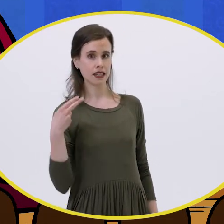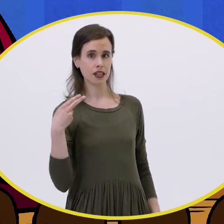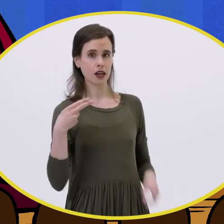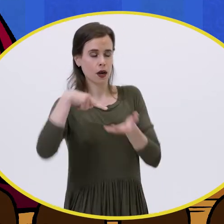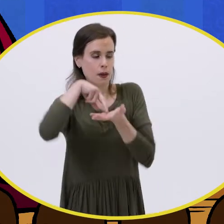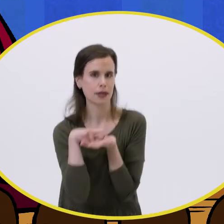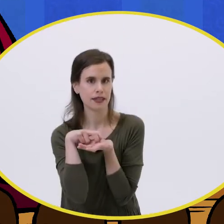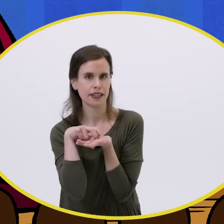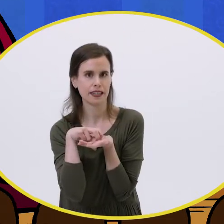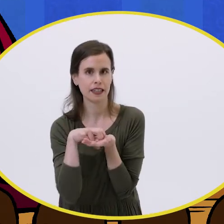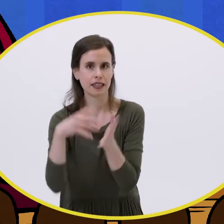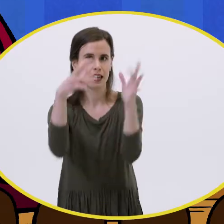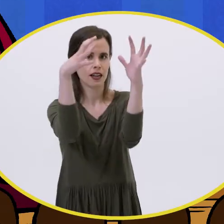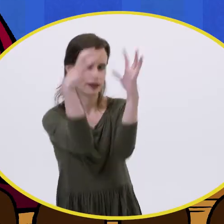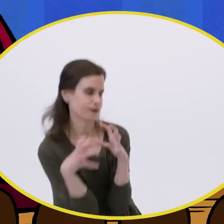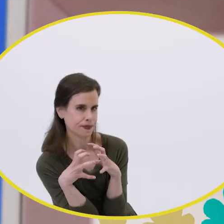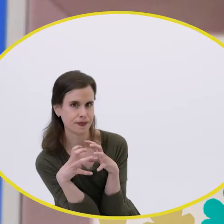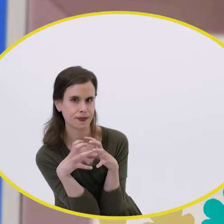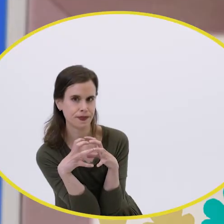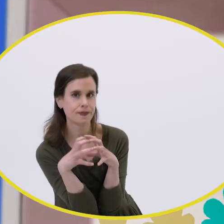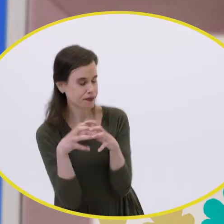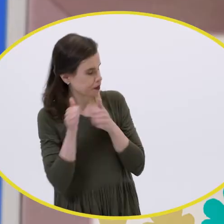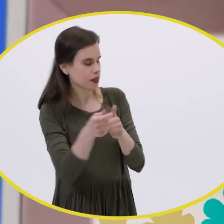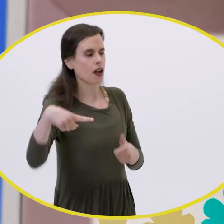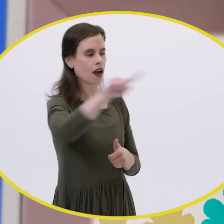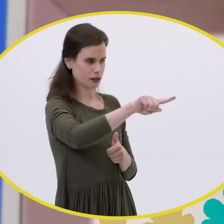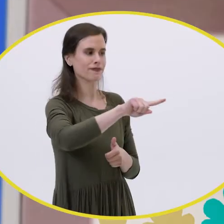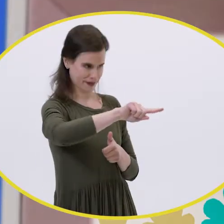pitch Let's bend down low And catch them Ding,